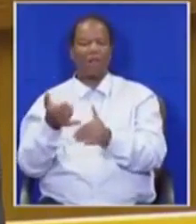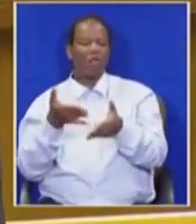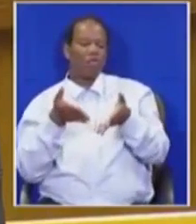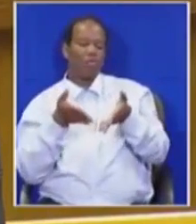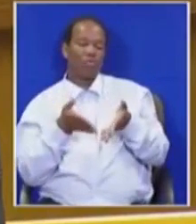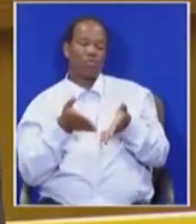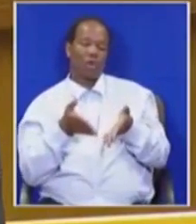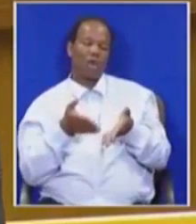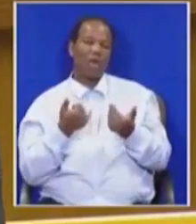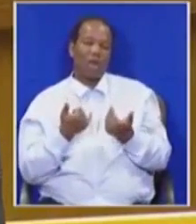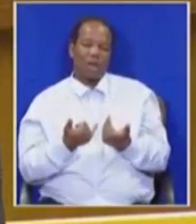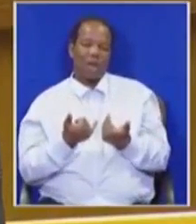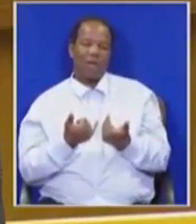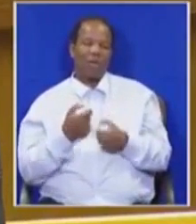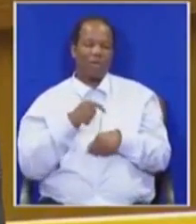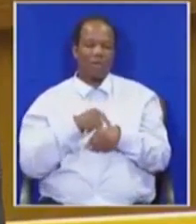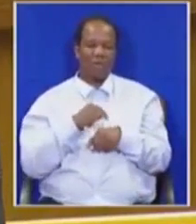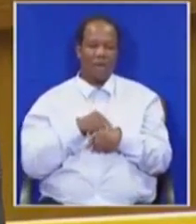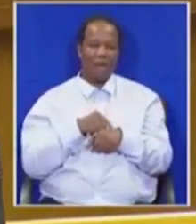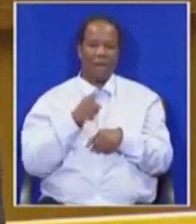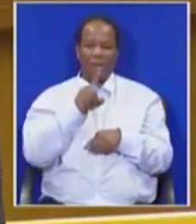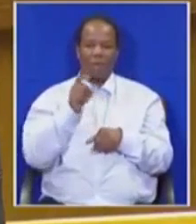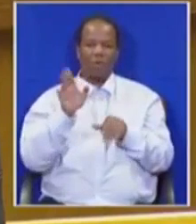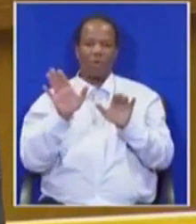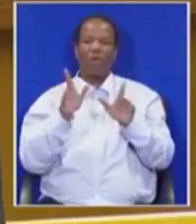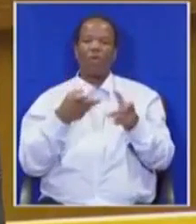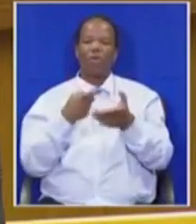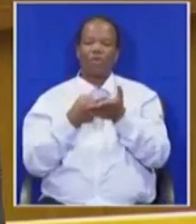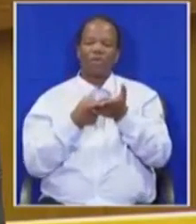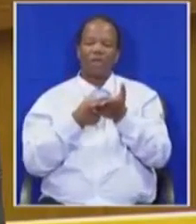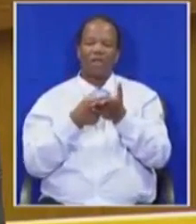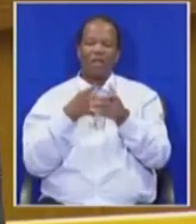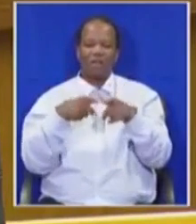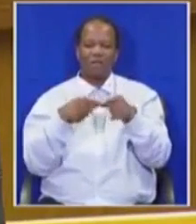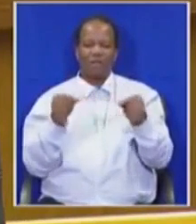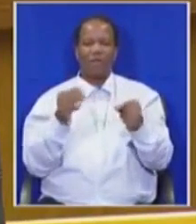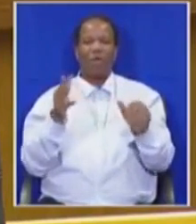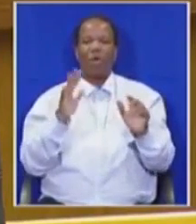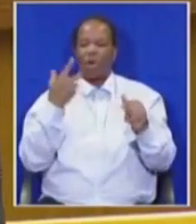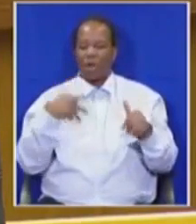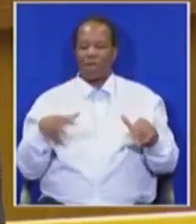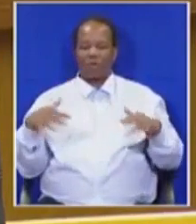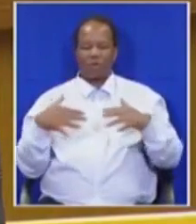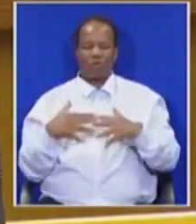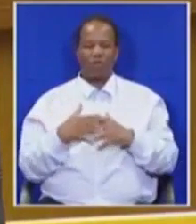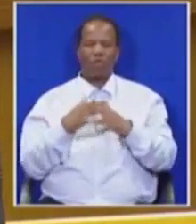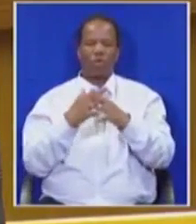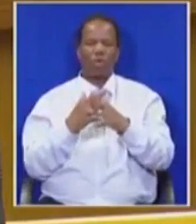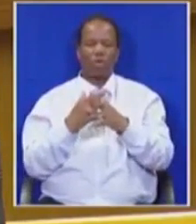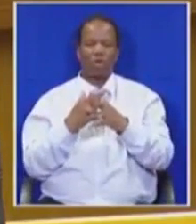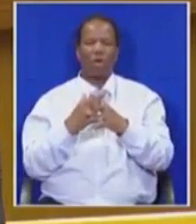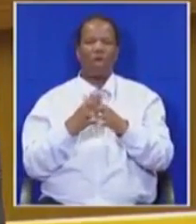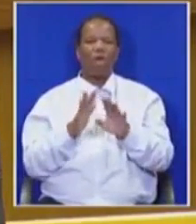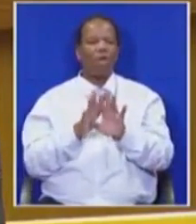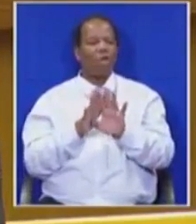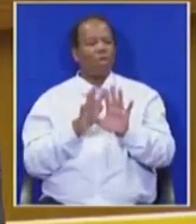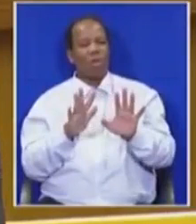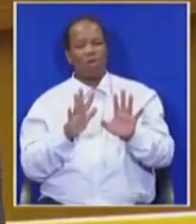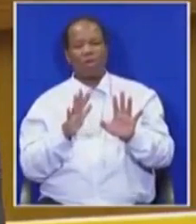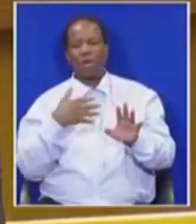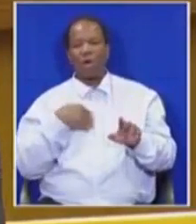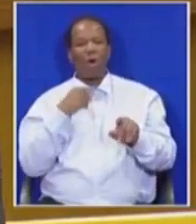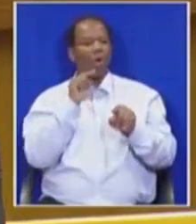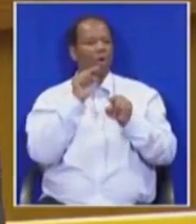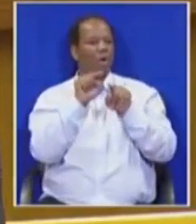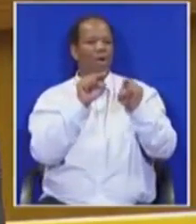let us close this question once and for all. Let us unite and pay no one for benefiting from the